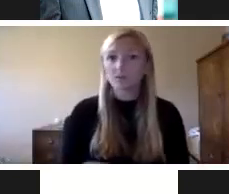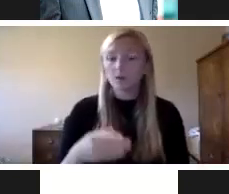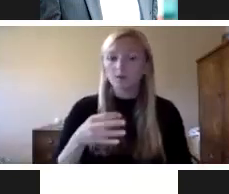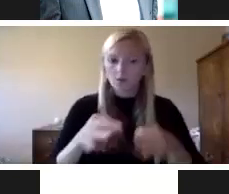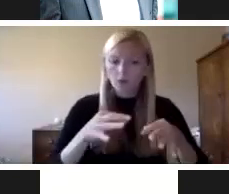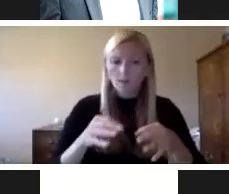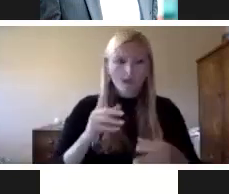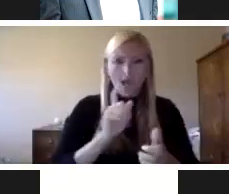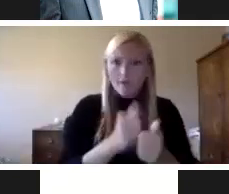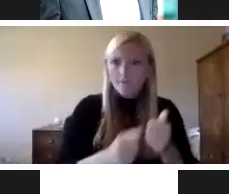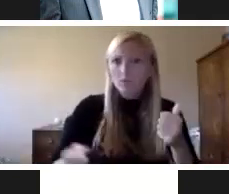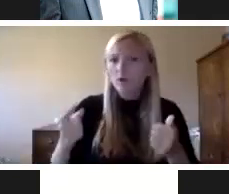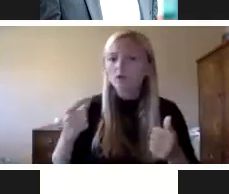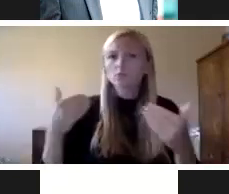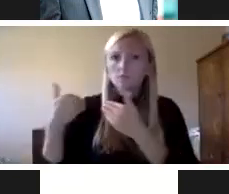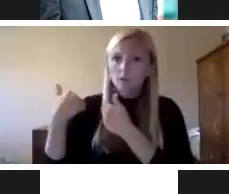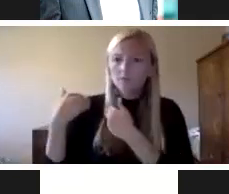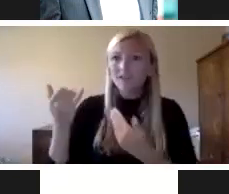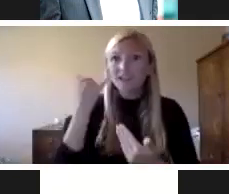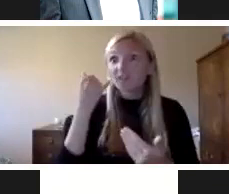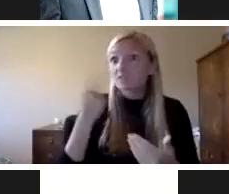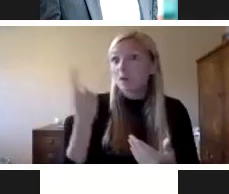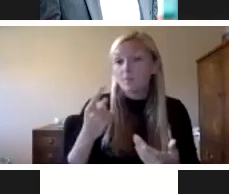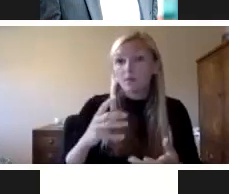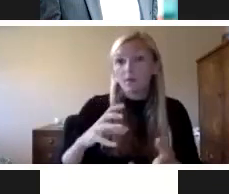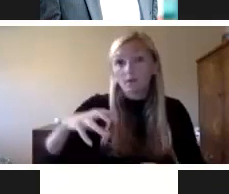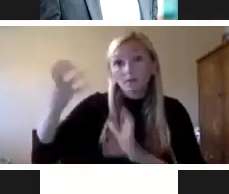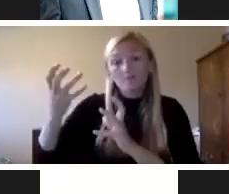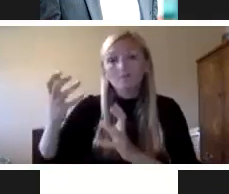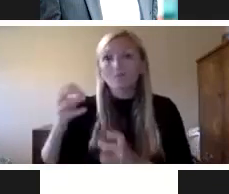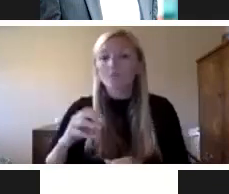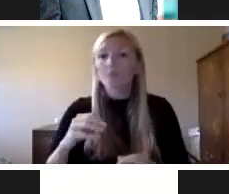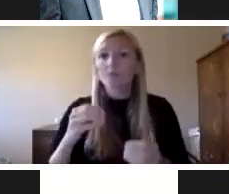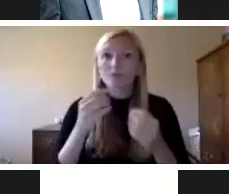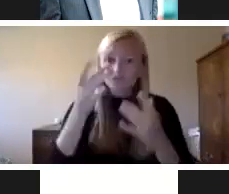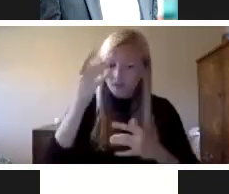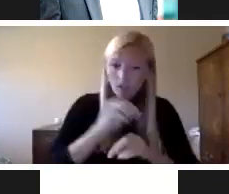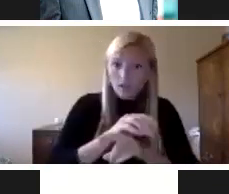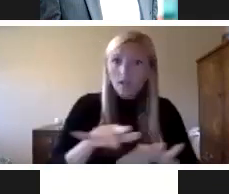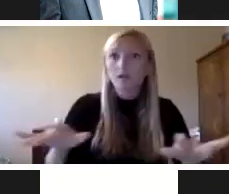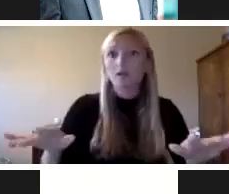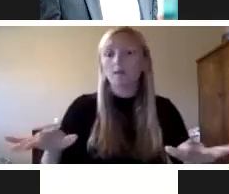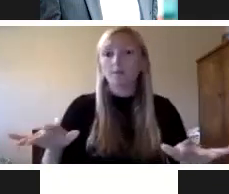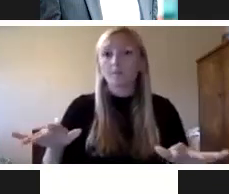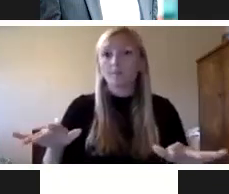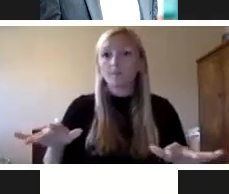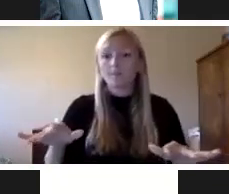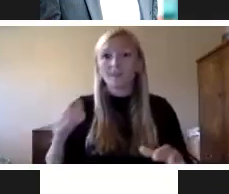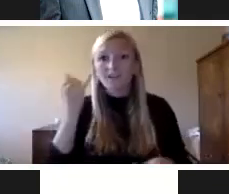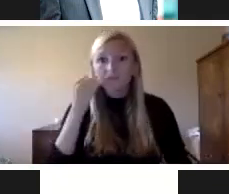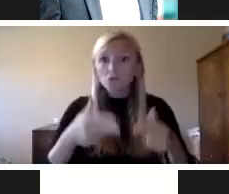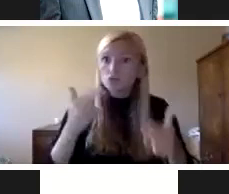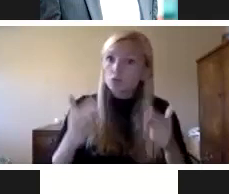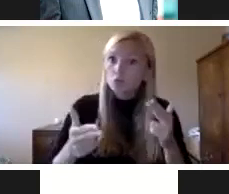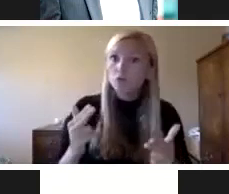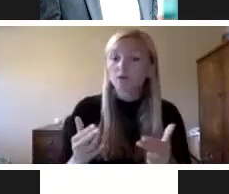roles in the event that something does happen, whether it be pandemic, whether it be an active shooter, whether